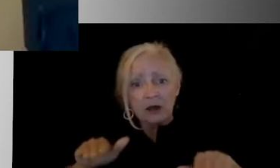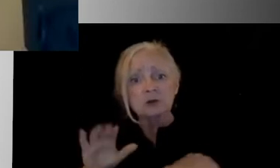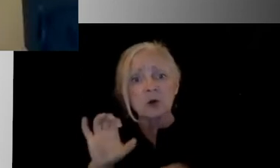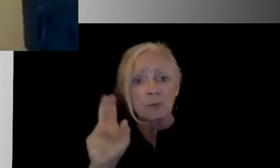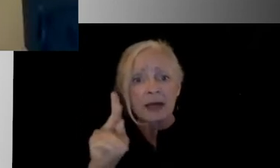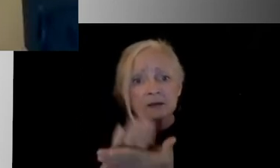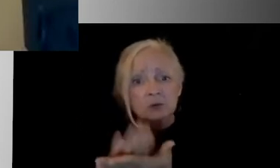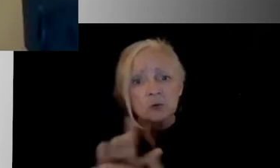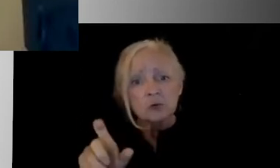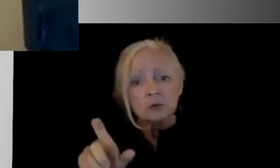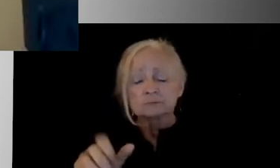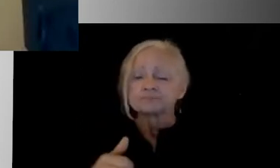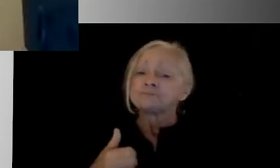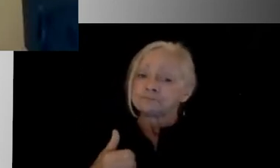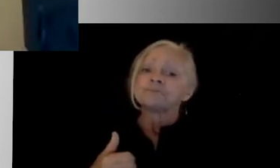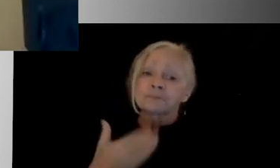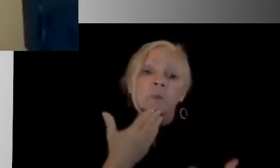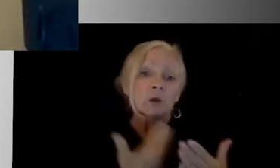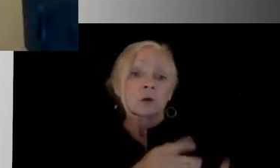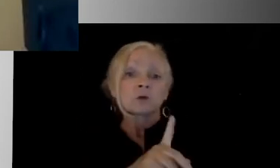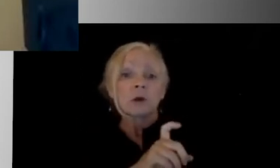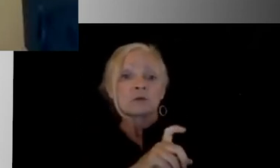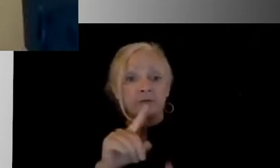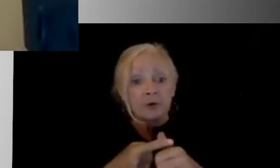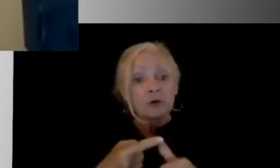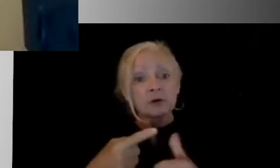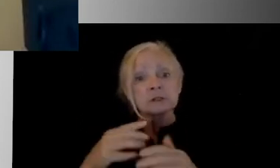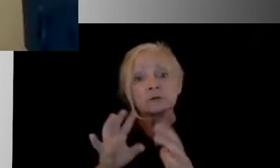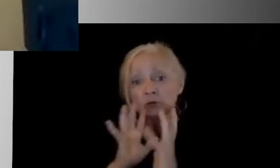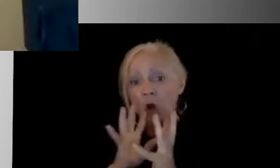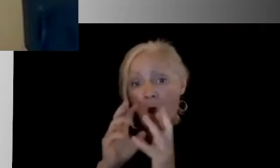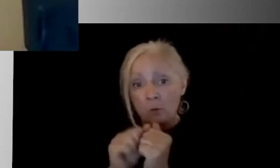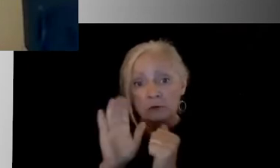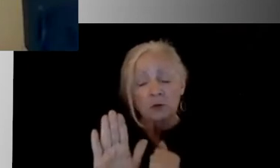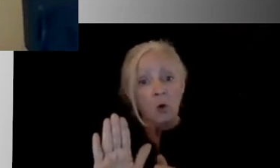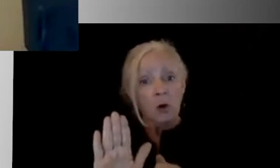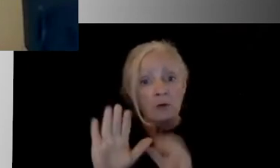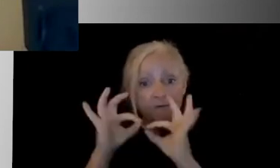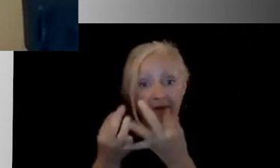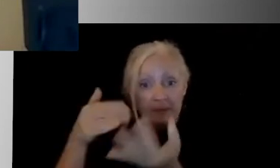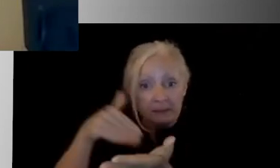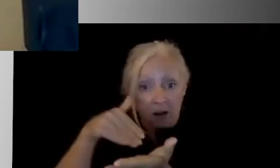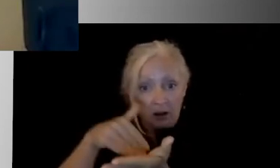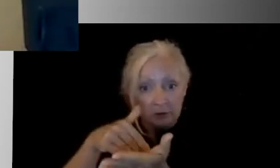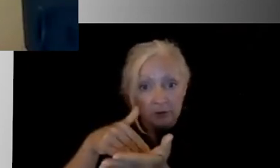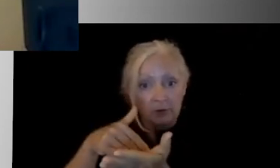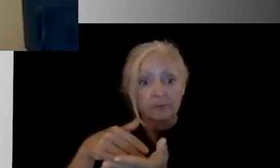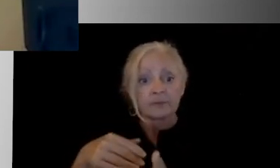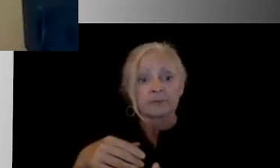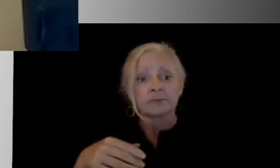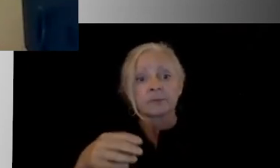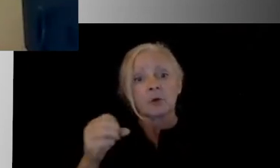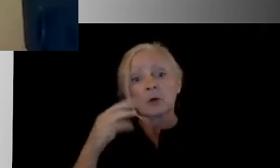So the first thing we would recommend doing is again, having that conversation with your primary care, either your physician, or if you are seen